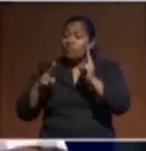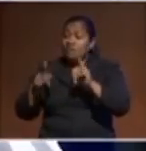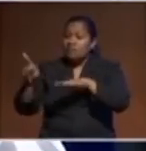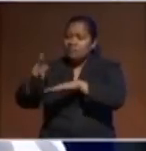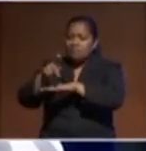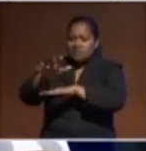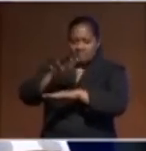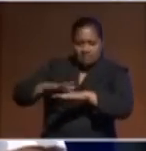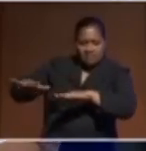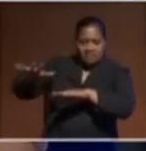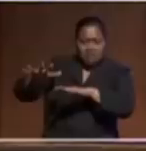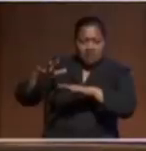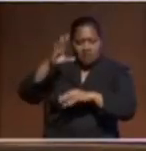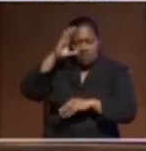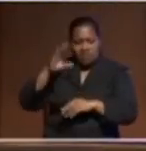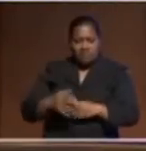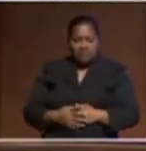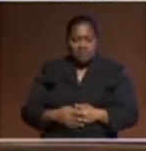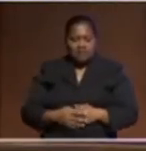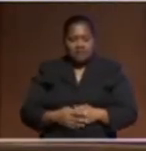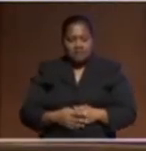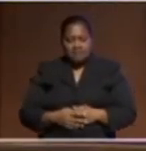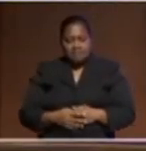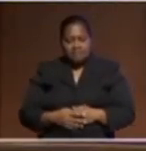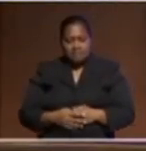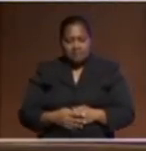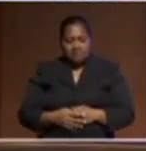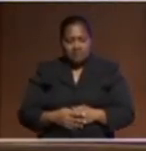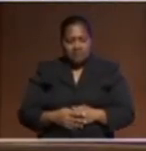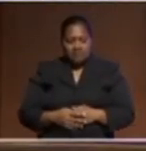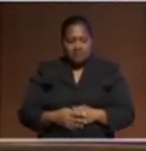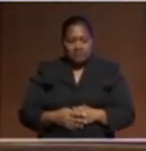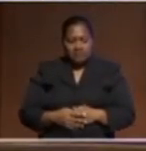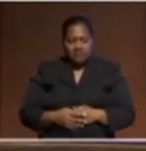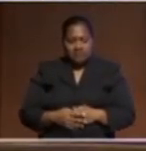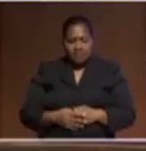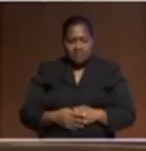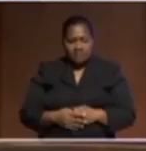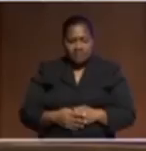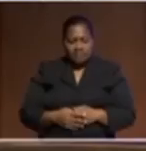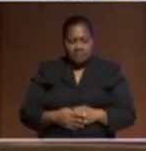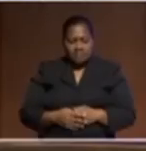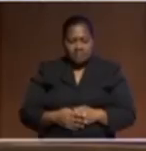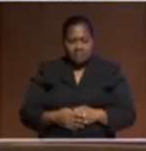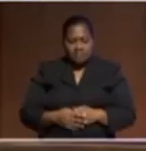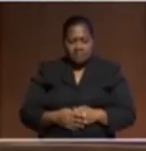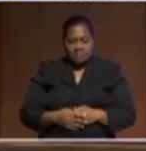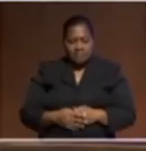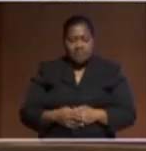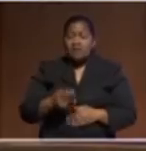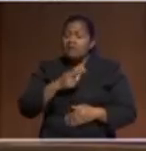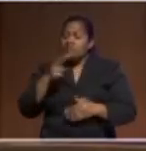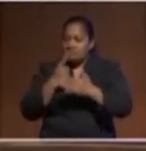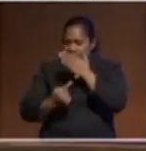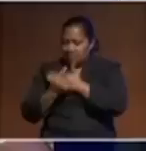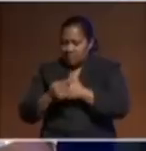would say a sense of regionalism started for me when we panned it together